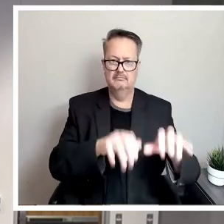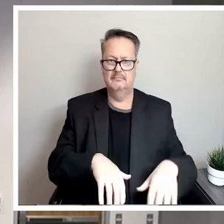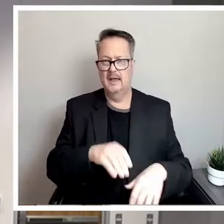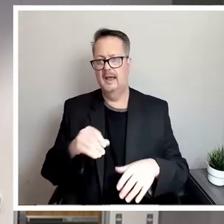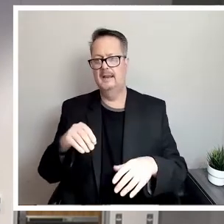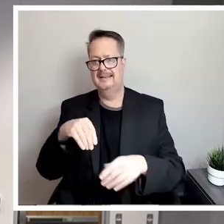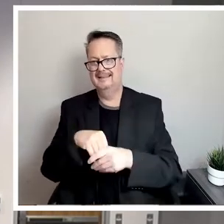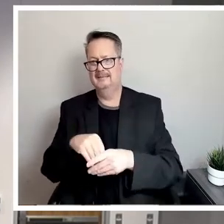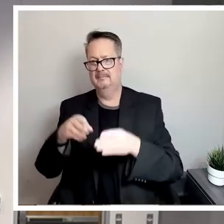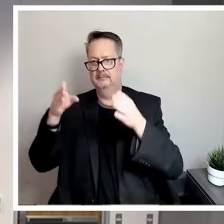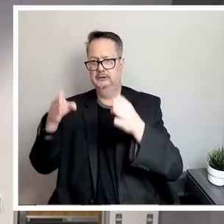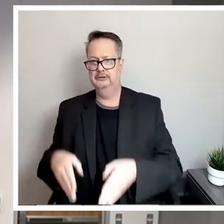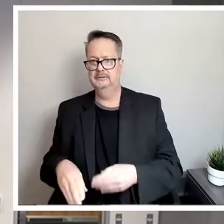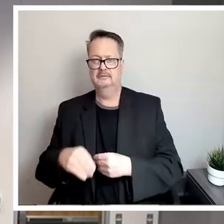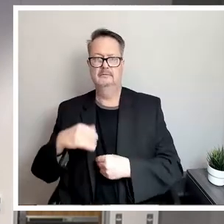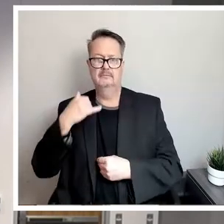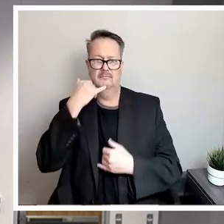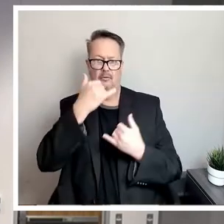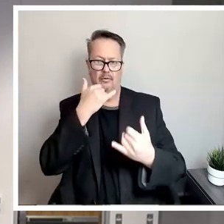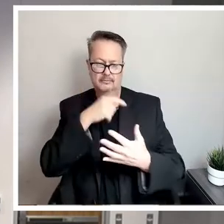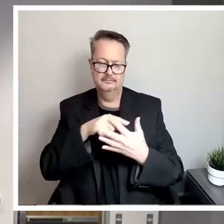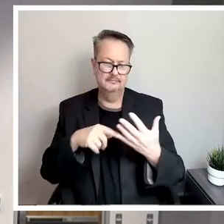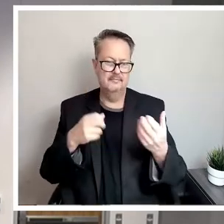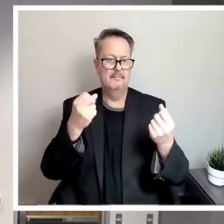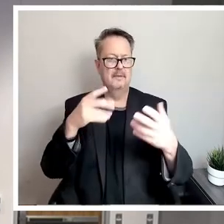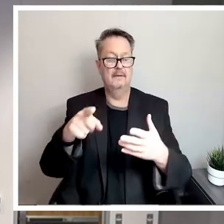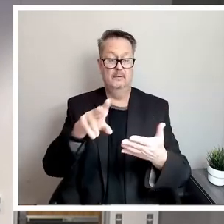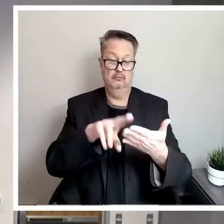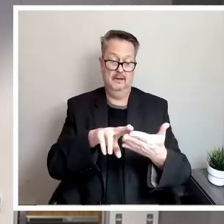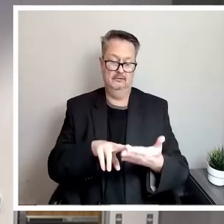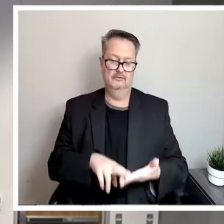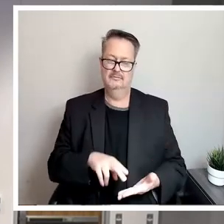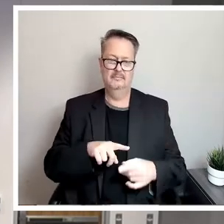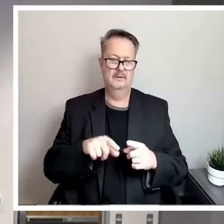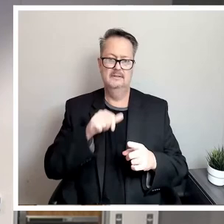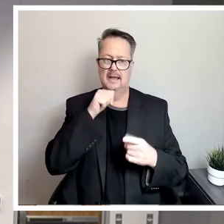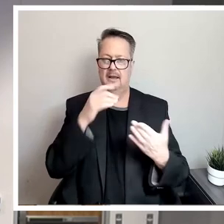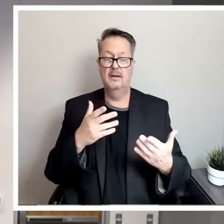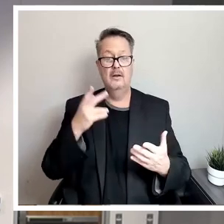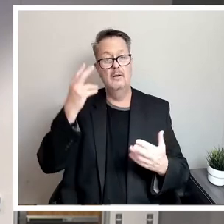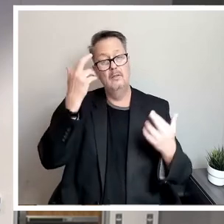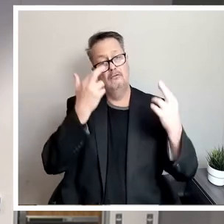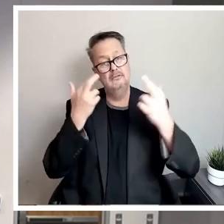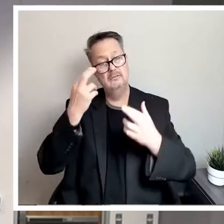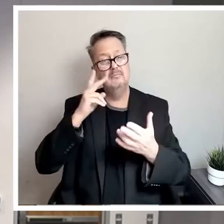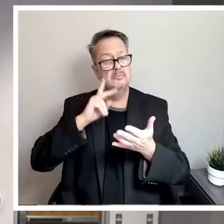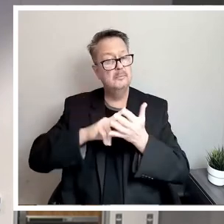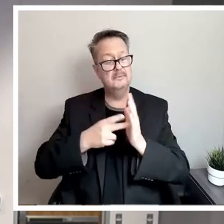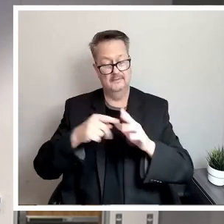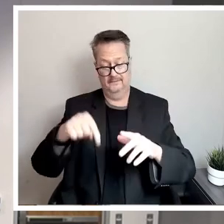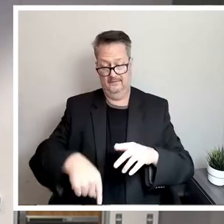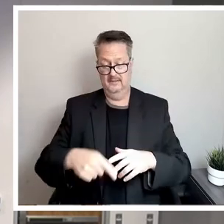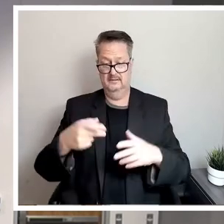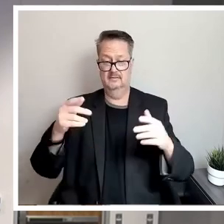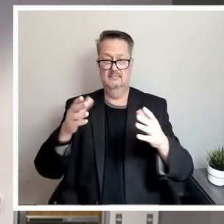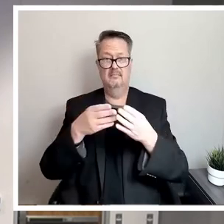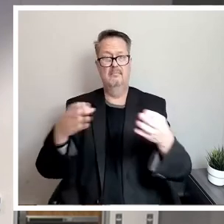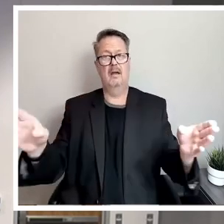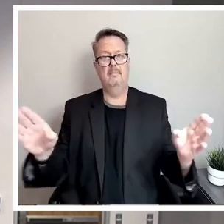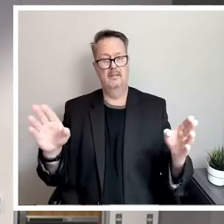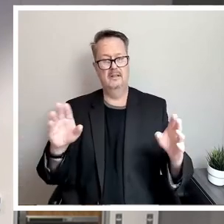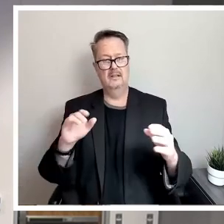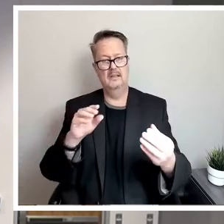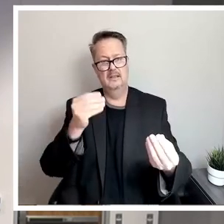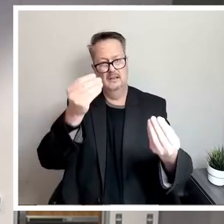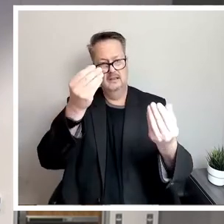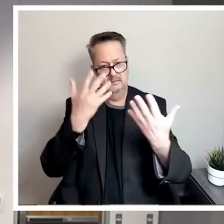many of you, I'm not sure you registered and you're not here. The whole purpose of these public input sessions is that we do hear your